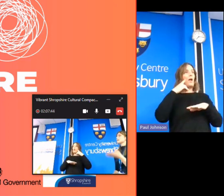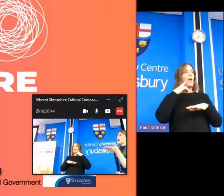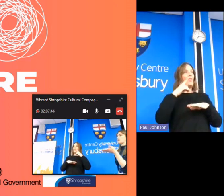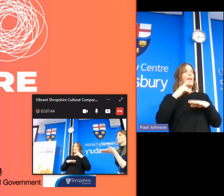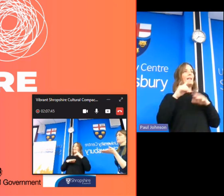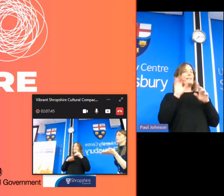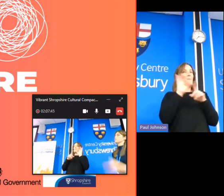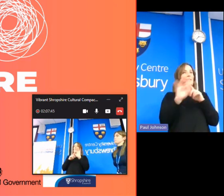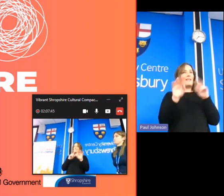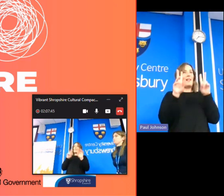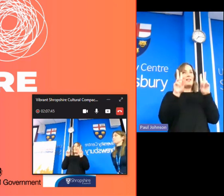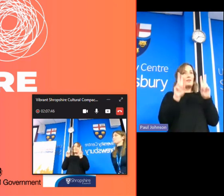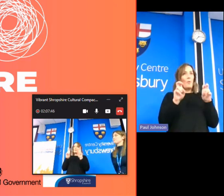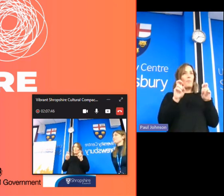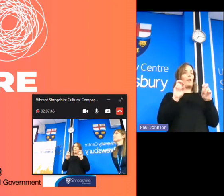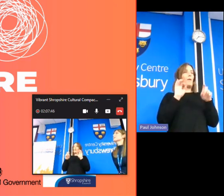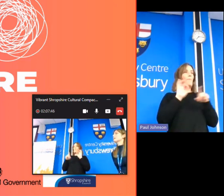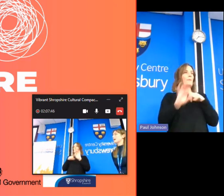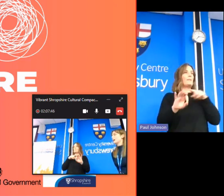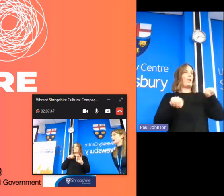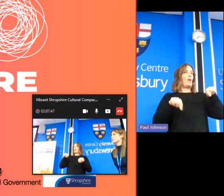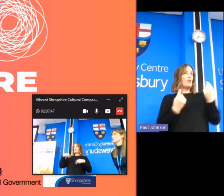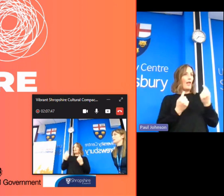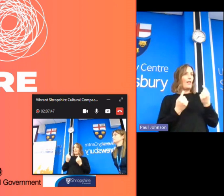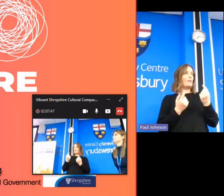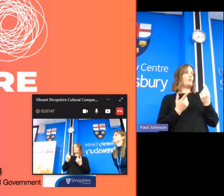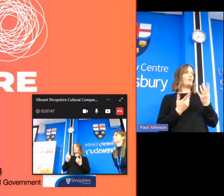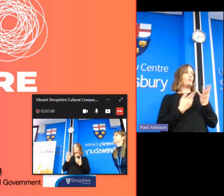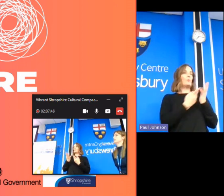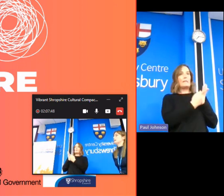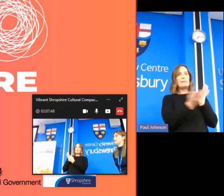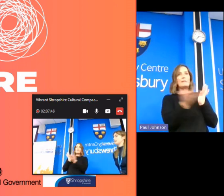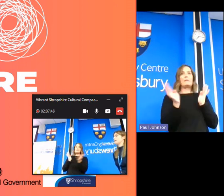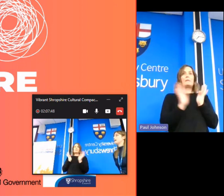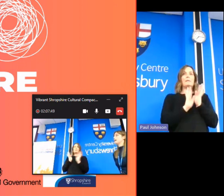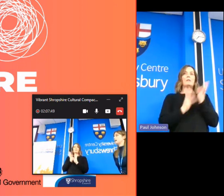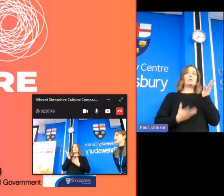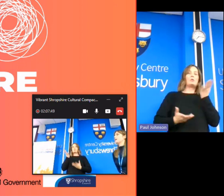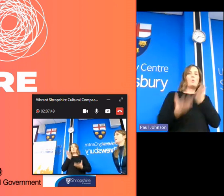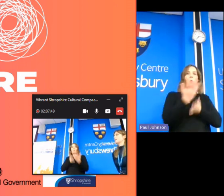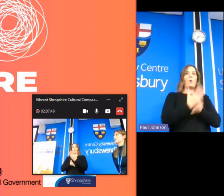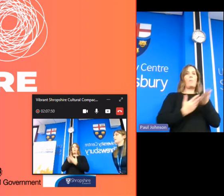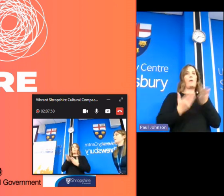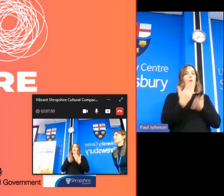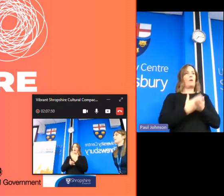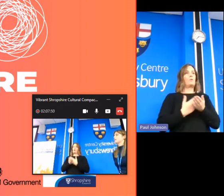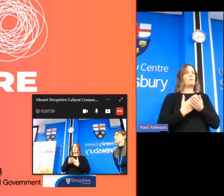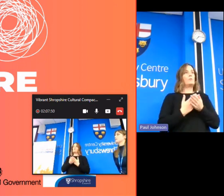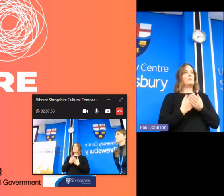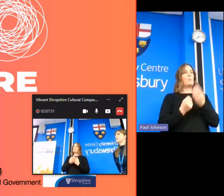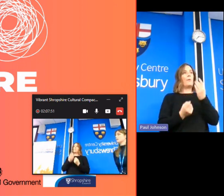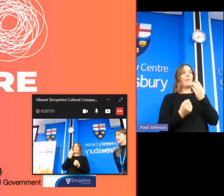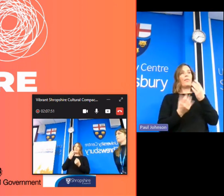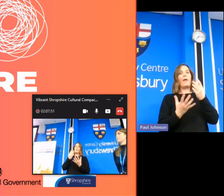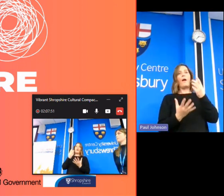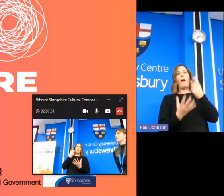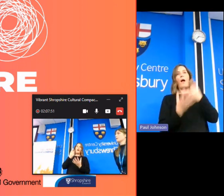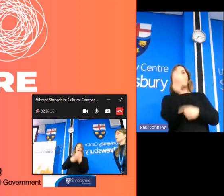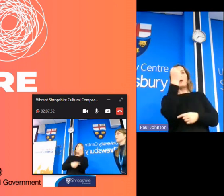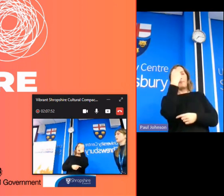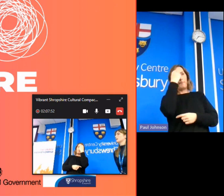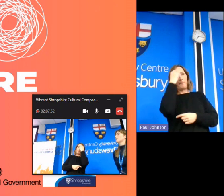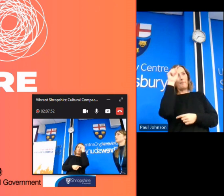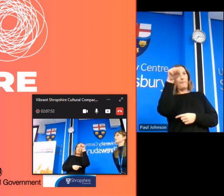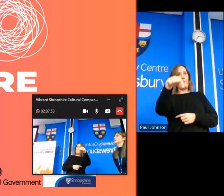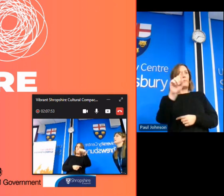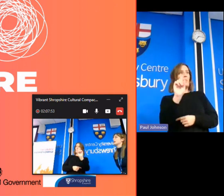a problem yeah challenge and then we'll all come around and talk about it absolutely so it's more with an outcome in mind yeah yeah